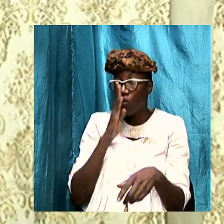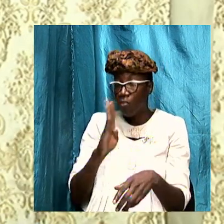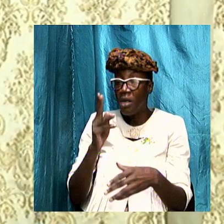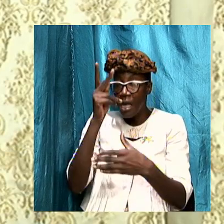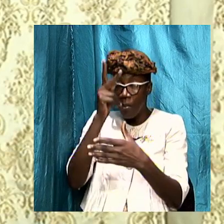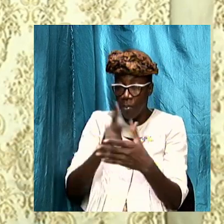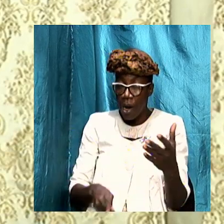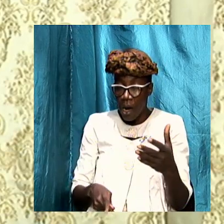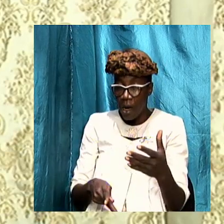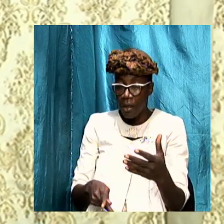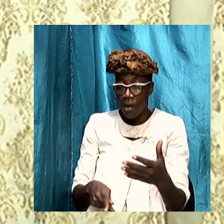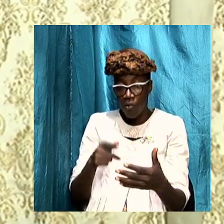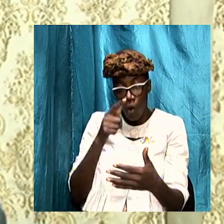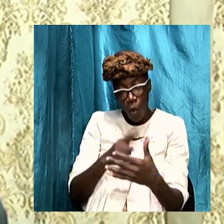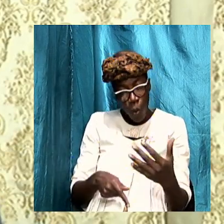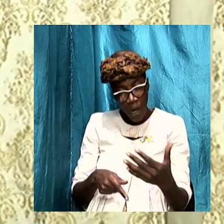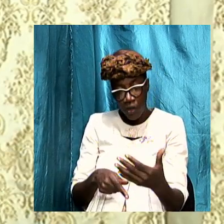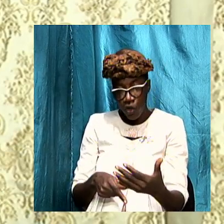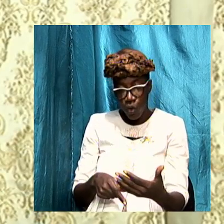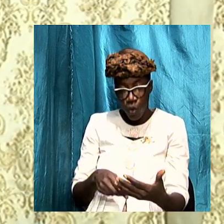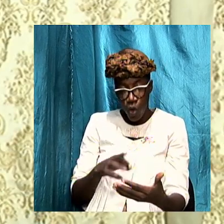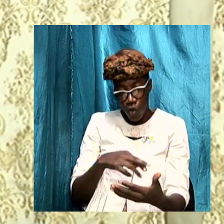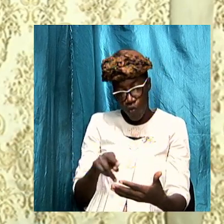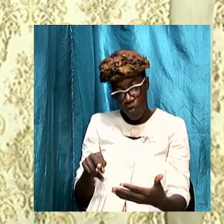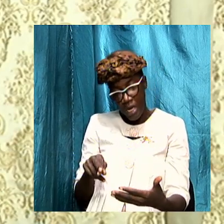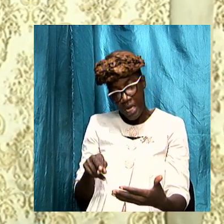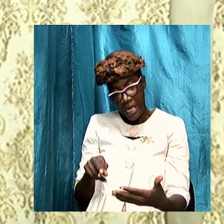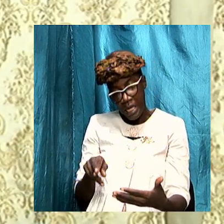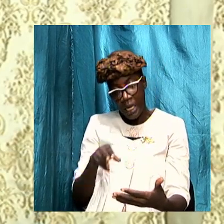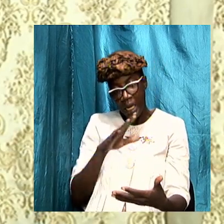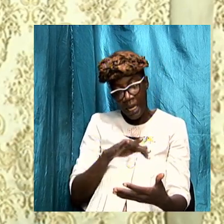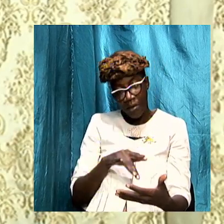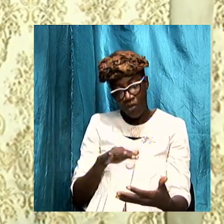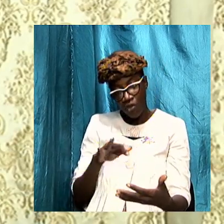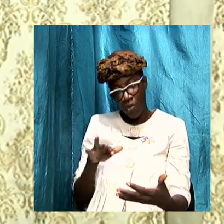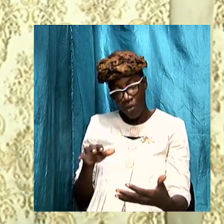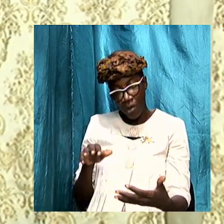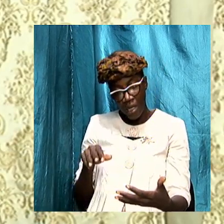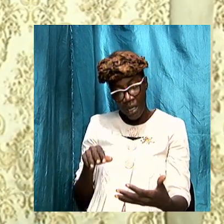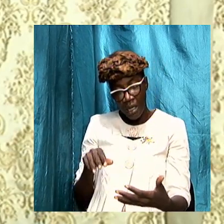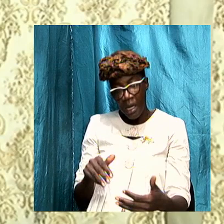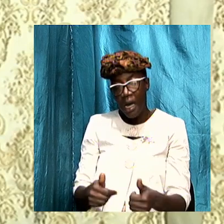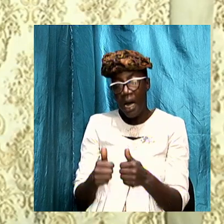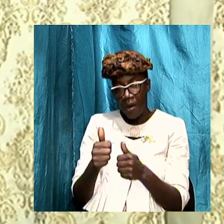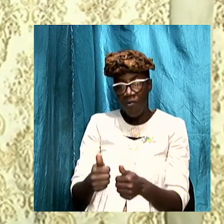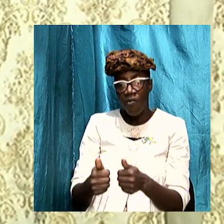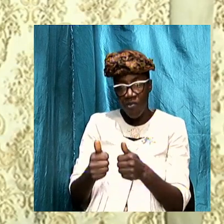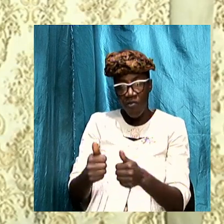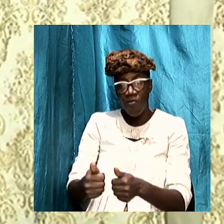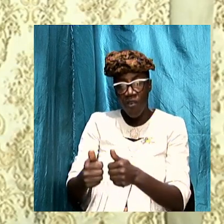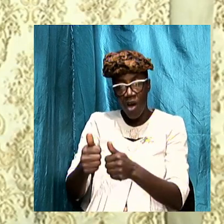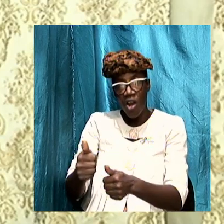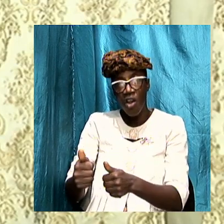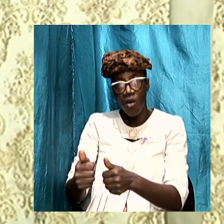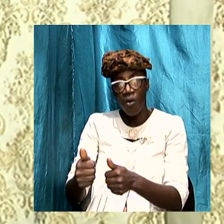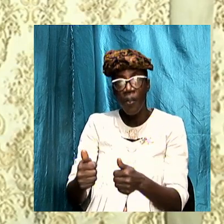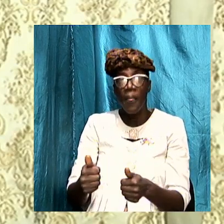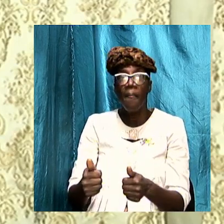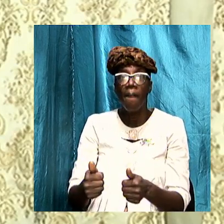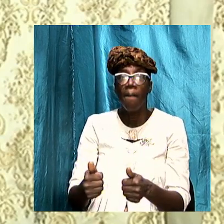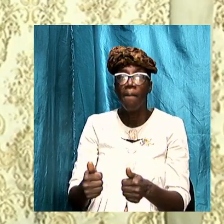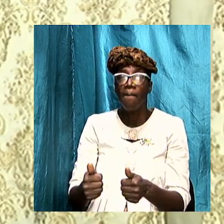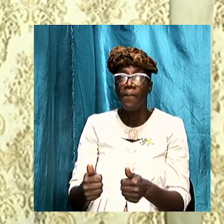part of what we read and what we study and what we seek to follow as a